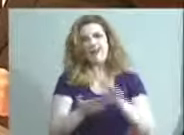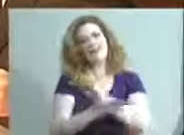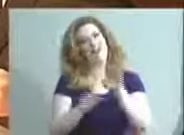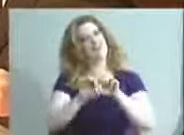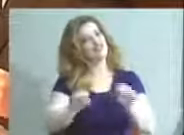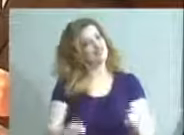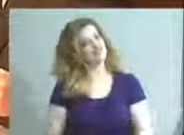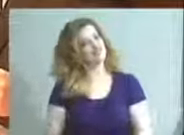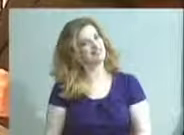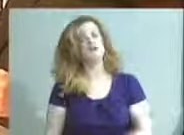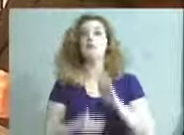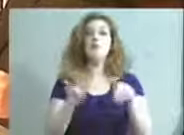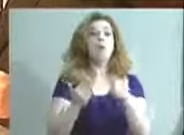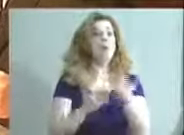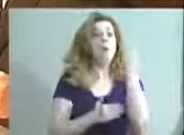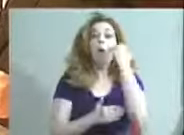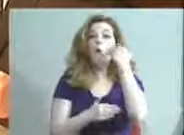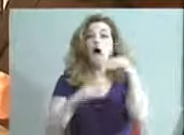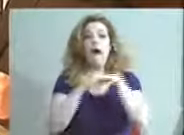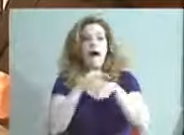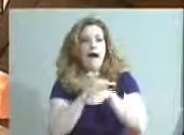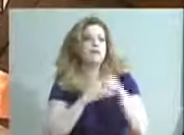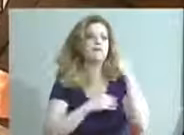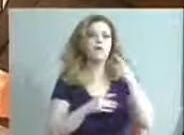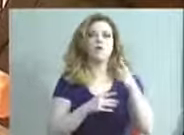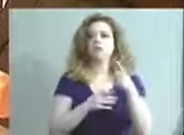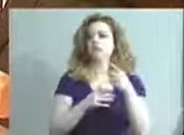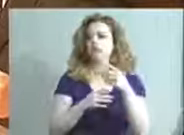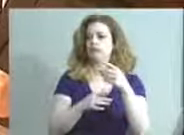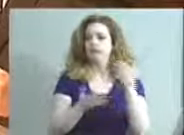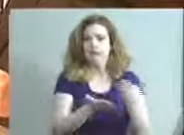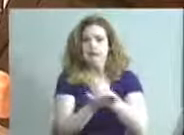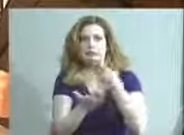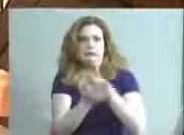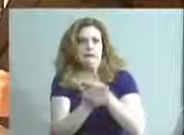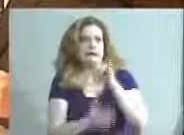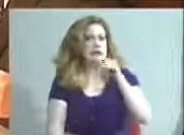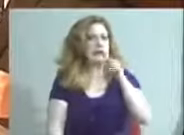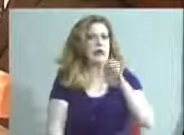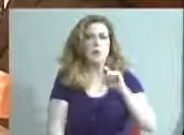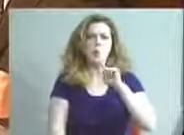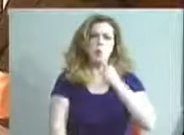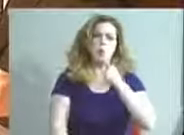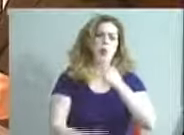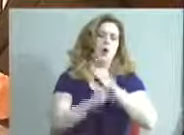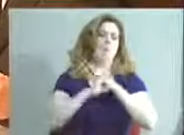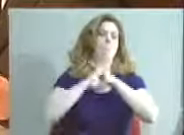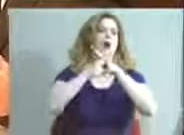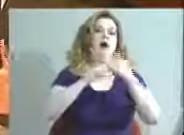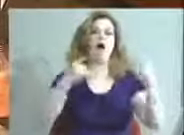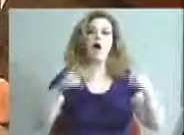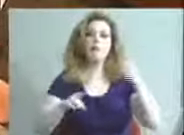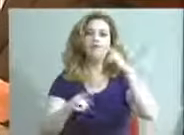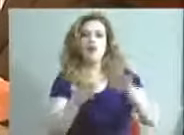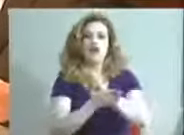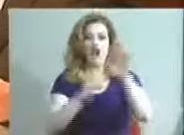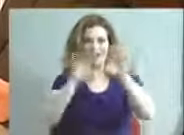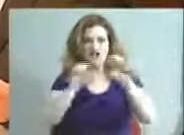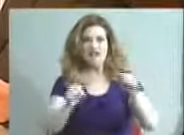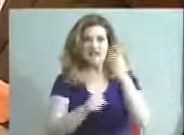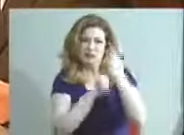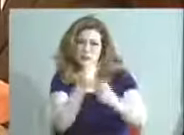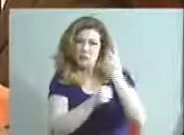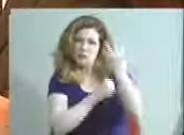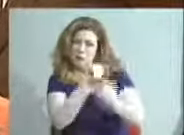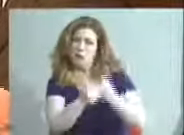And we all know that access to income is one of the critical barriers for a college degree, be it two years or four